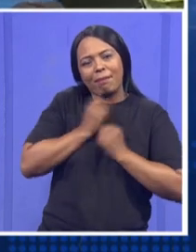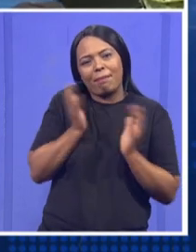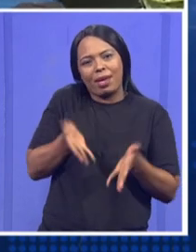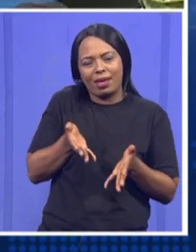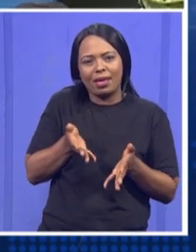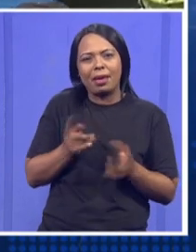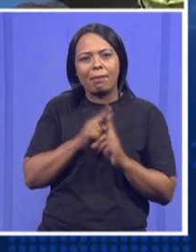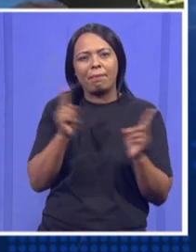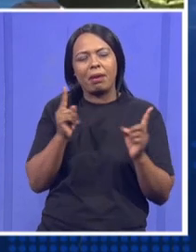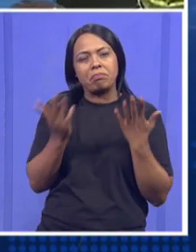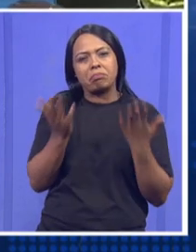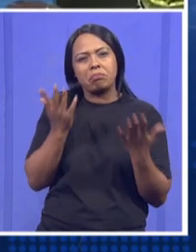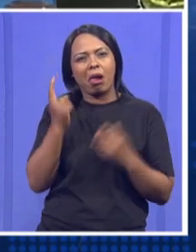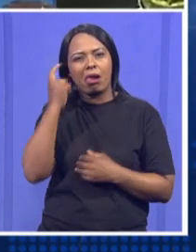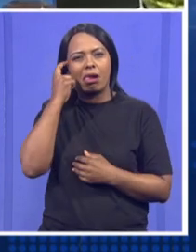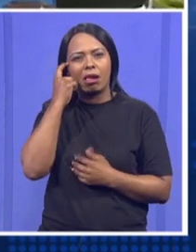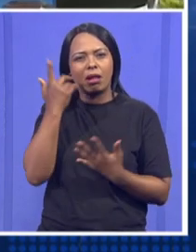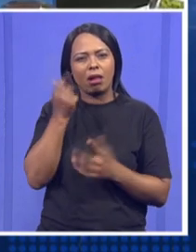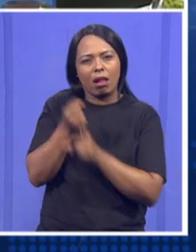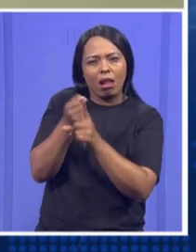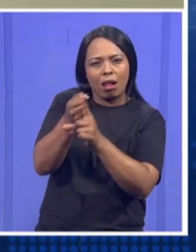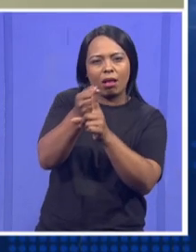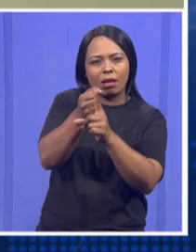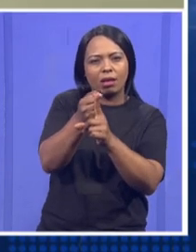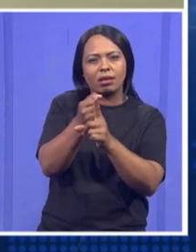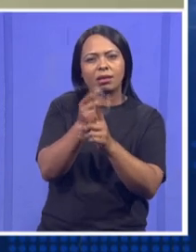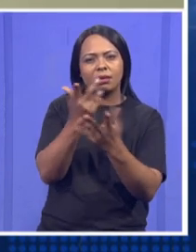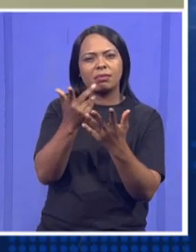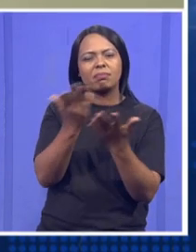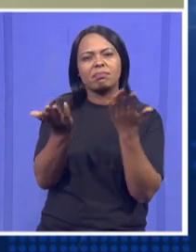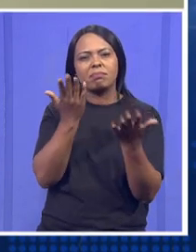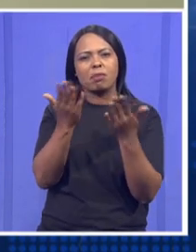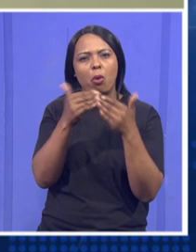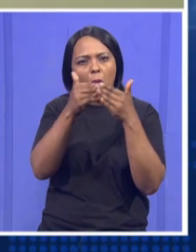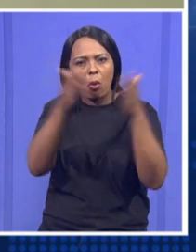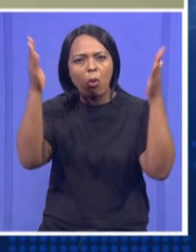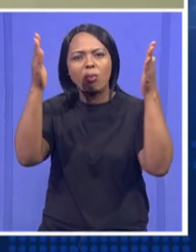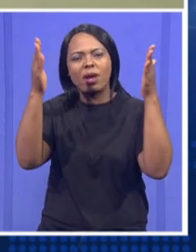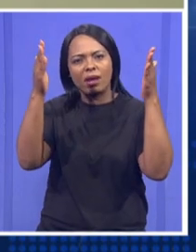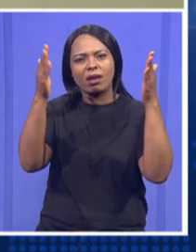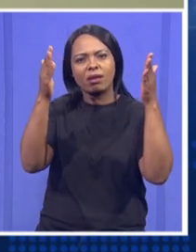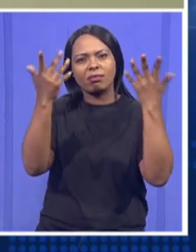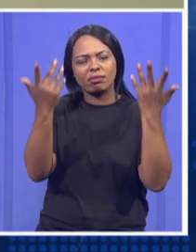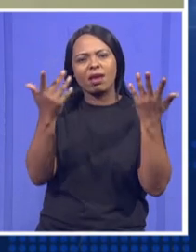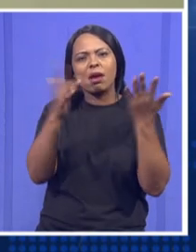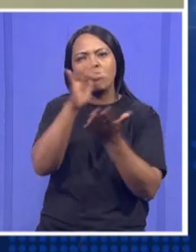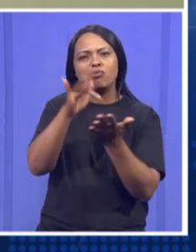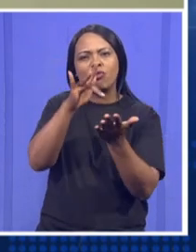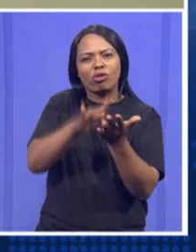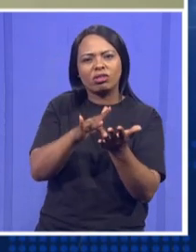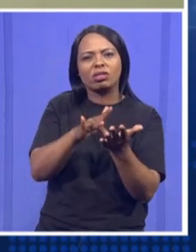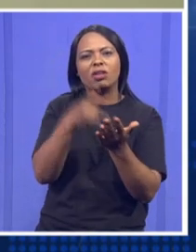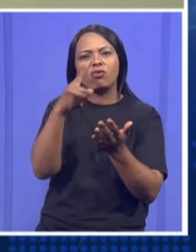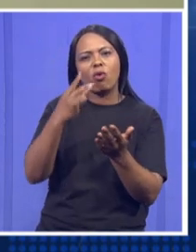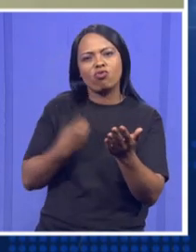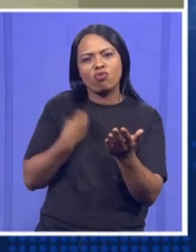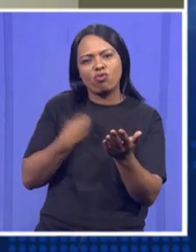thinking that maybe perhaps they want to push him for national and open a vacuum for other young people to leave.